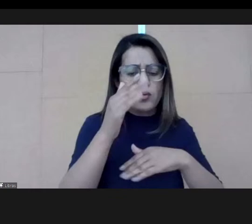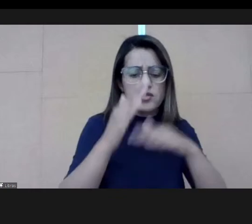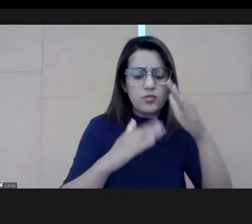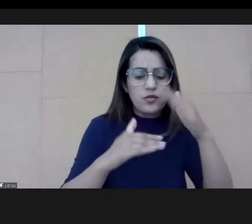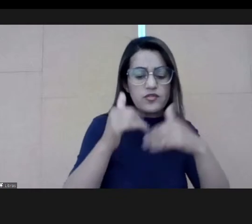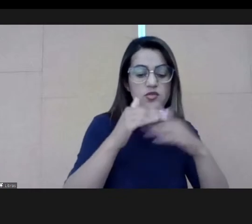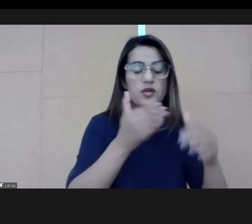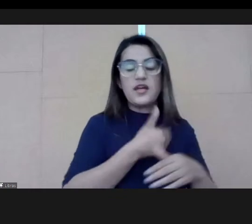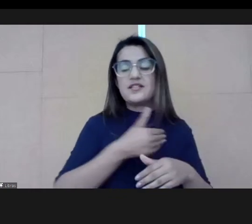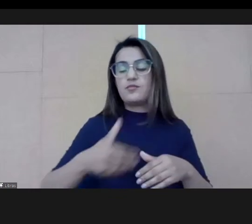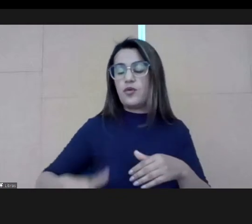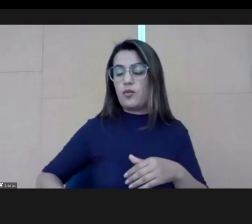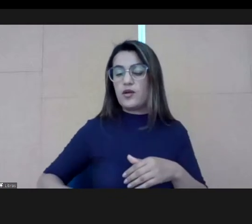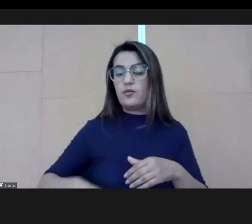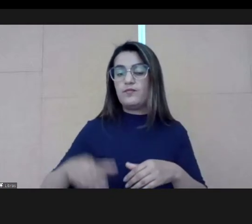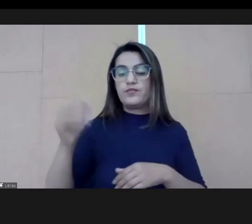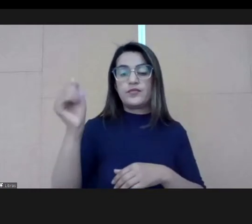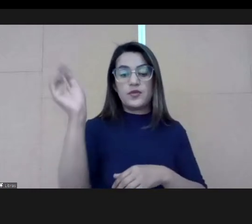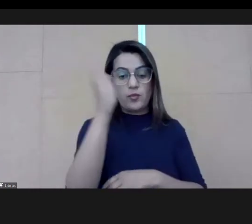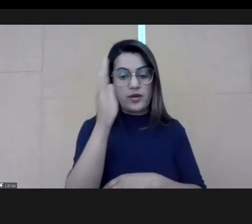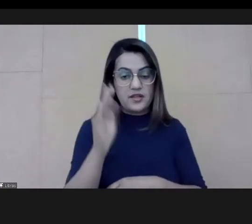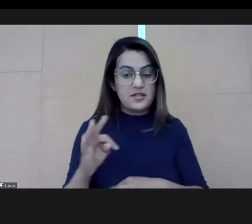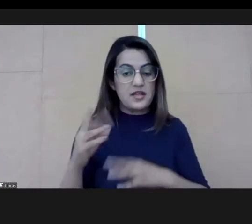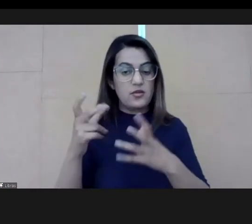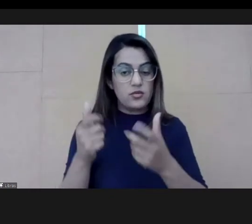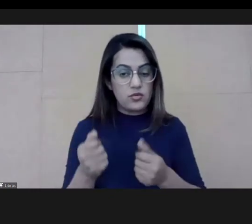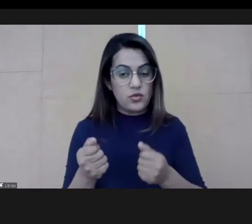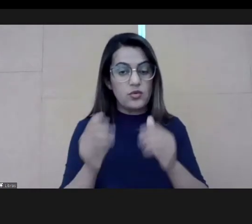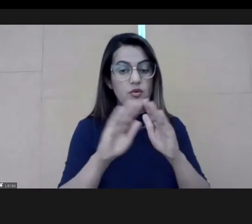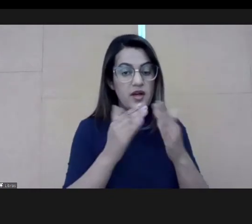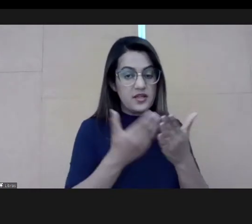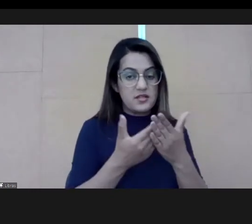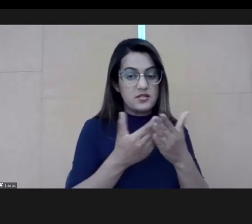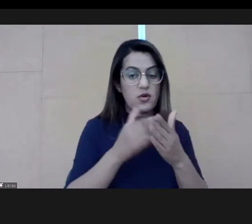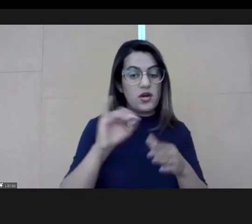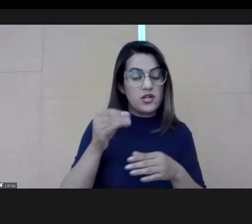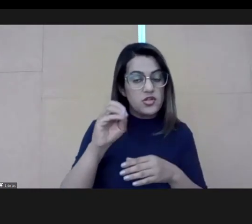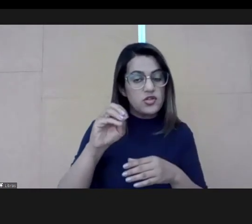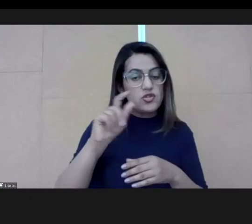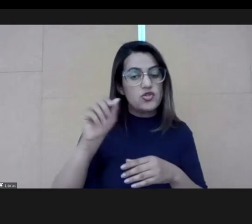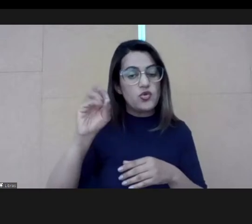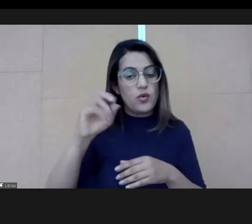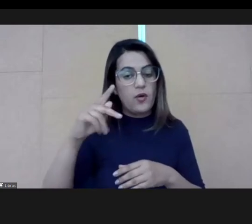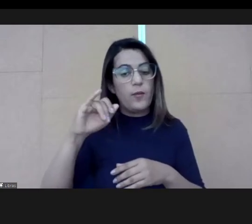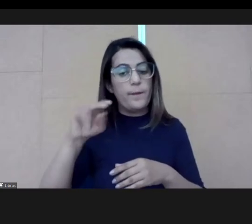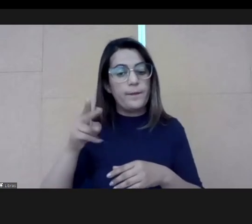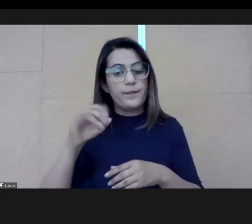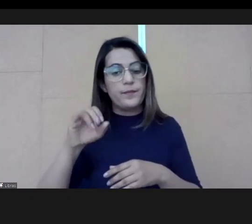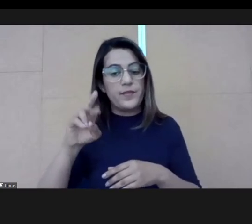does it, with the public servants all over Brazil? João Pinheiro also does that, with the